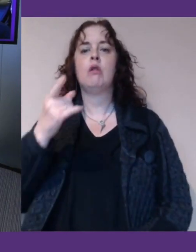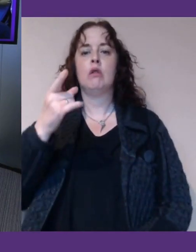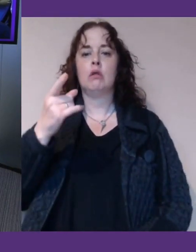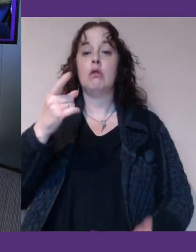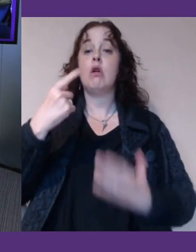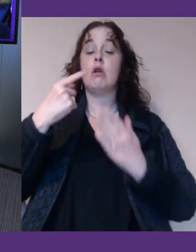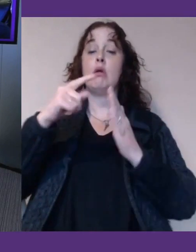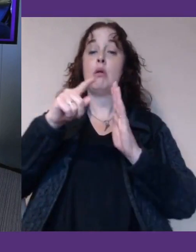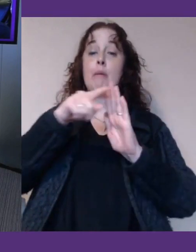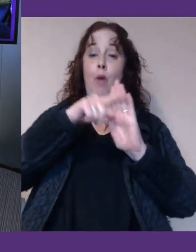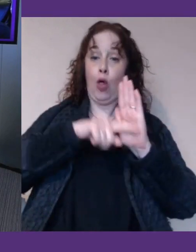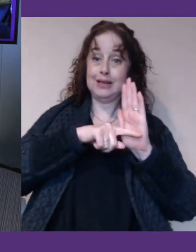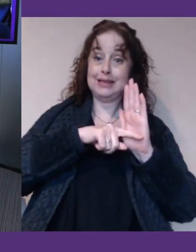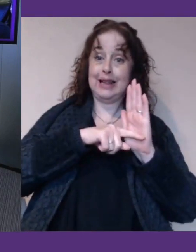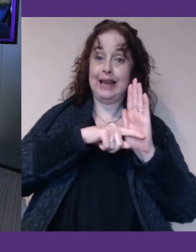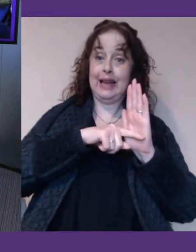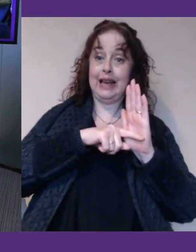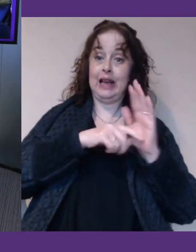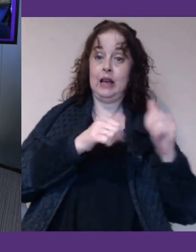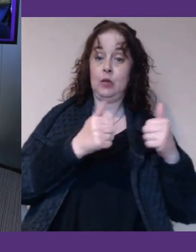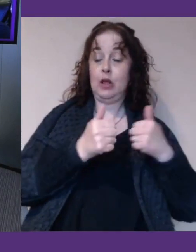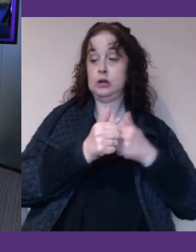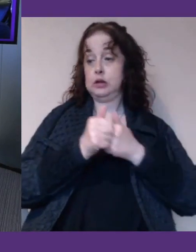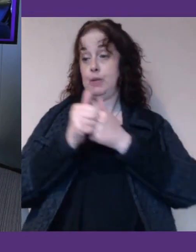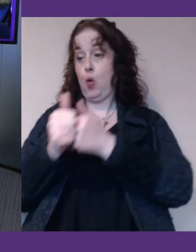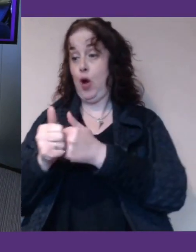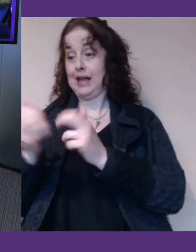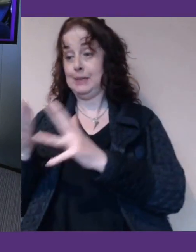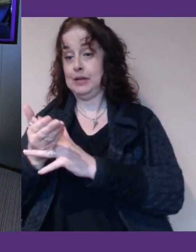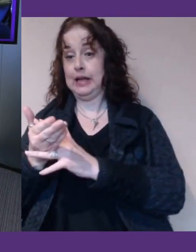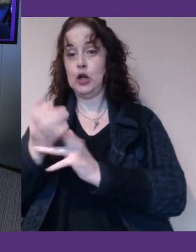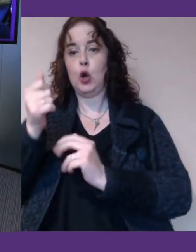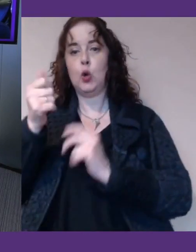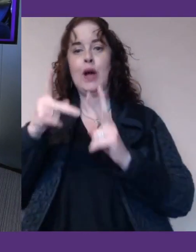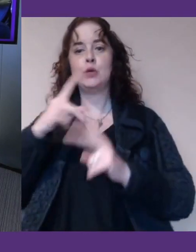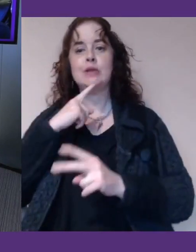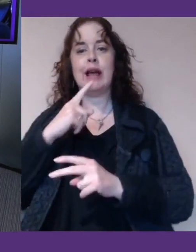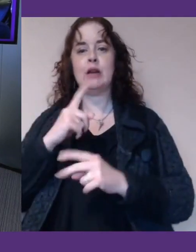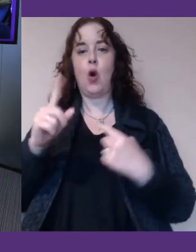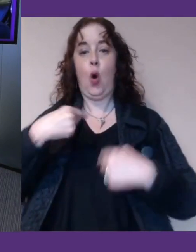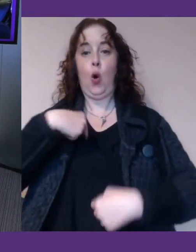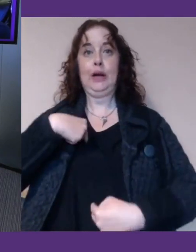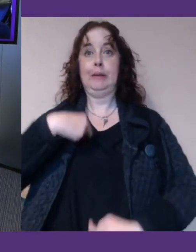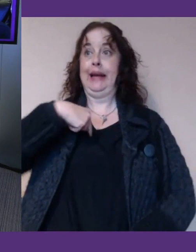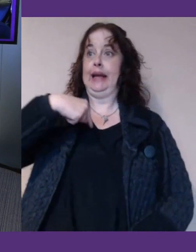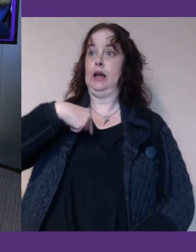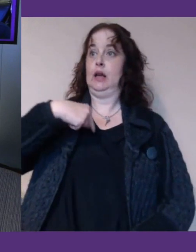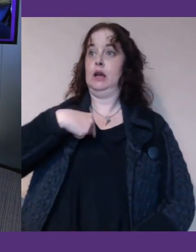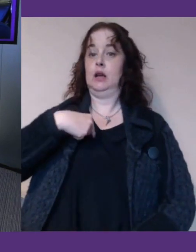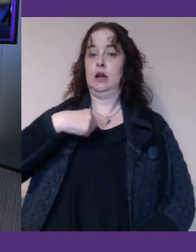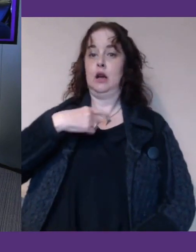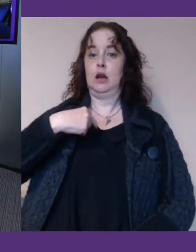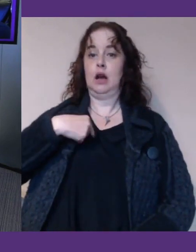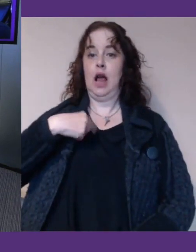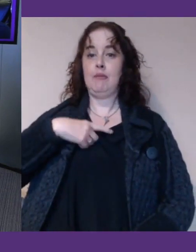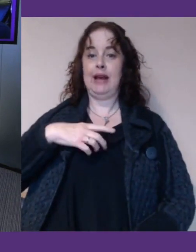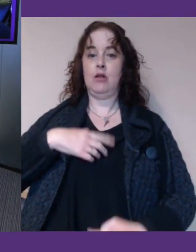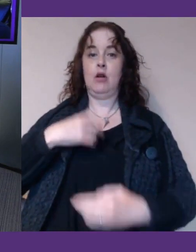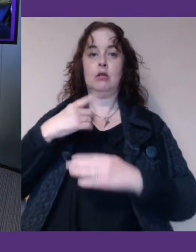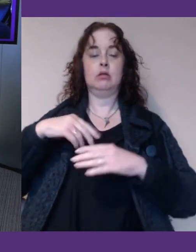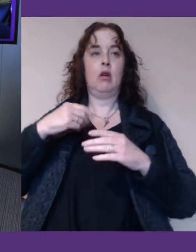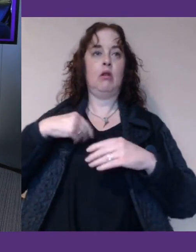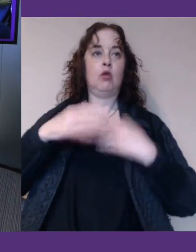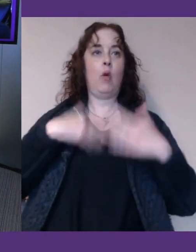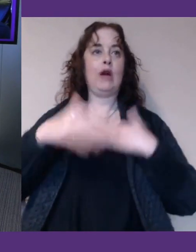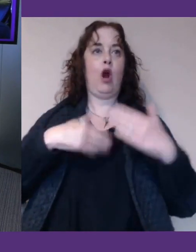when it backs up accessibility can be a great way of saying, it's not just me, I'm not just some kind of rogue. A load of other people